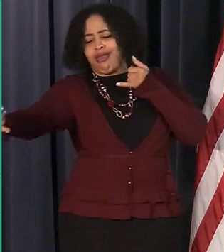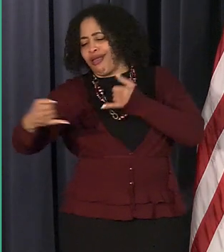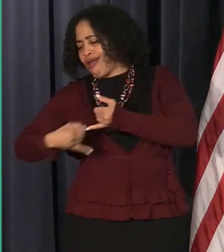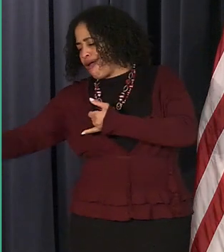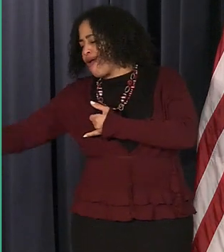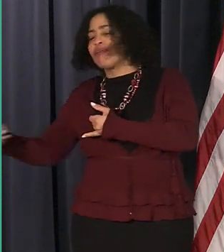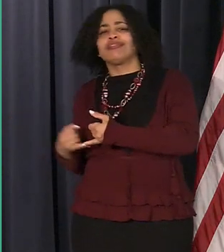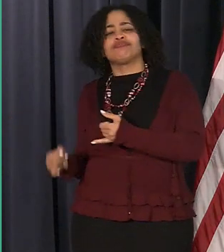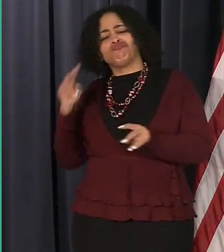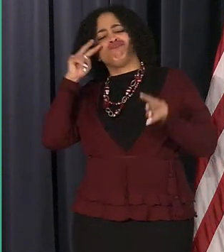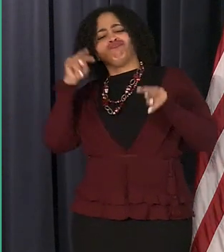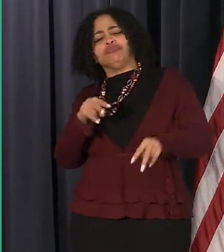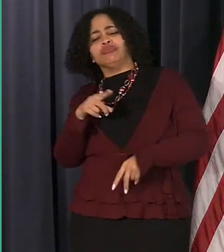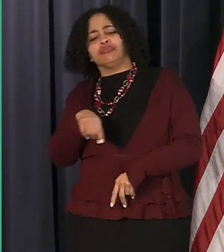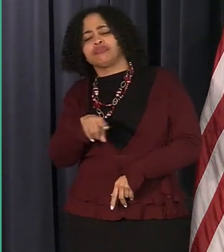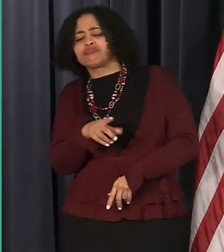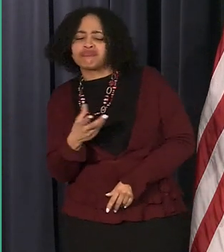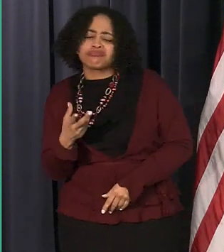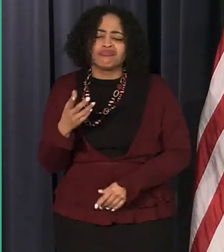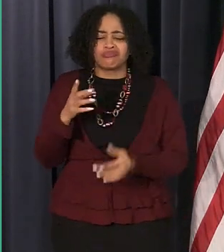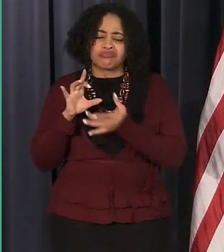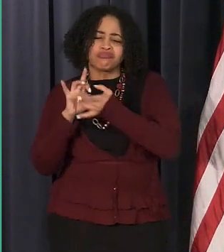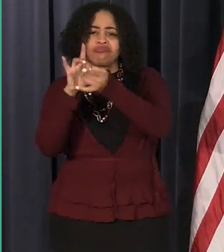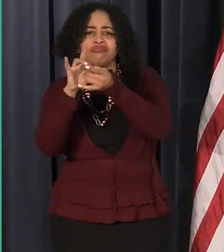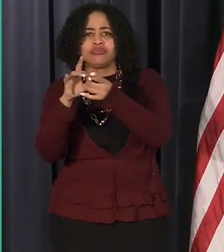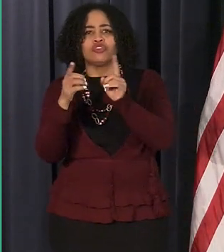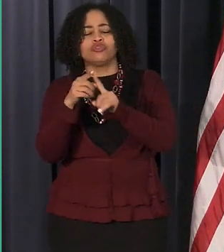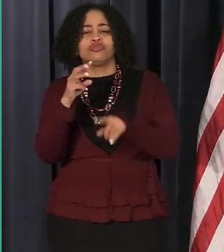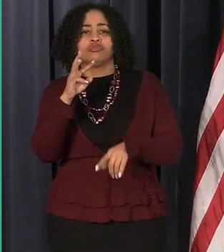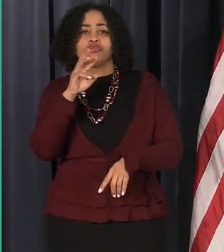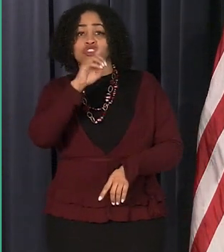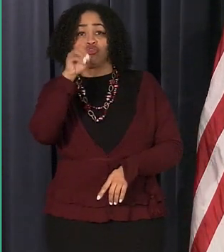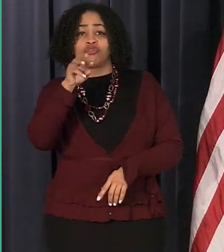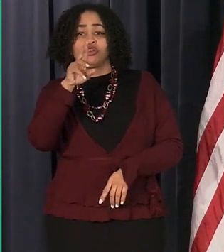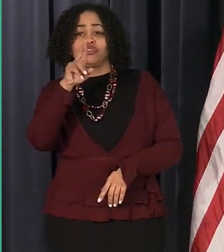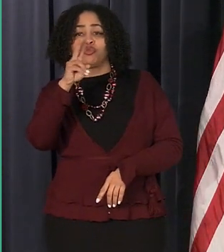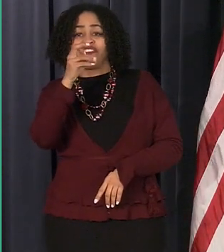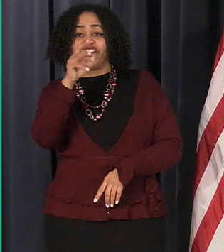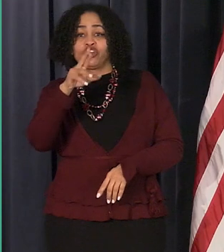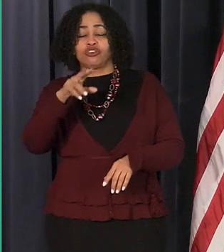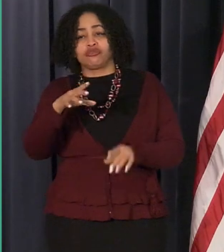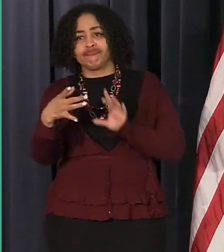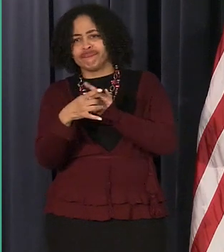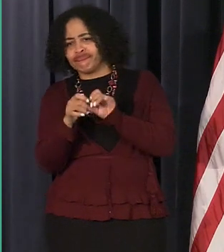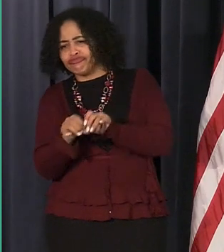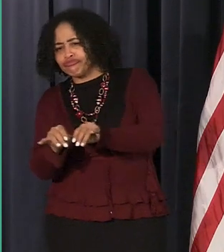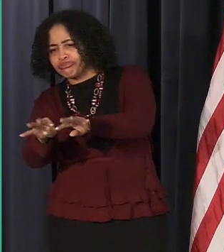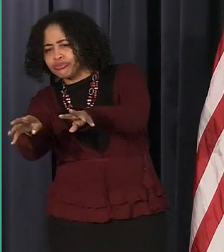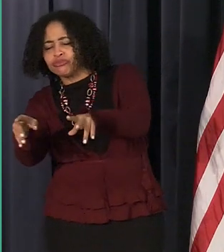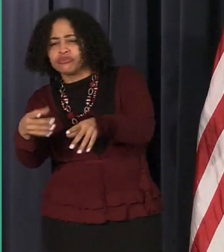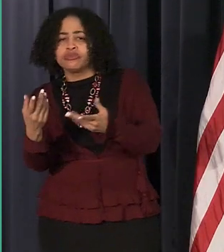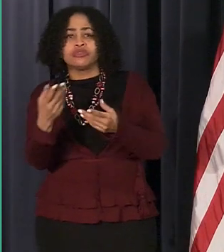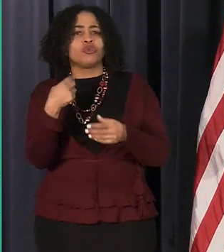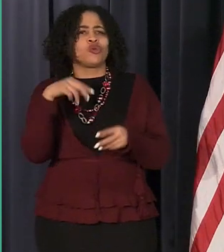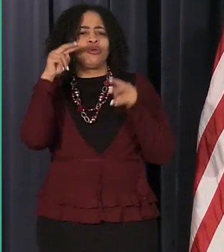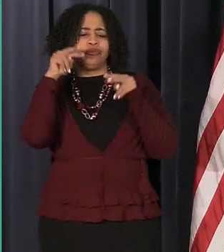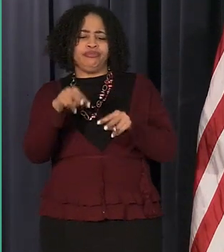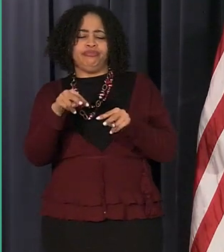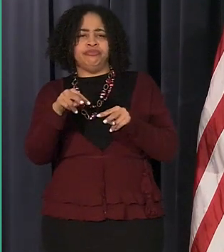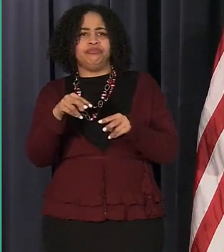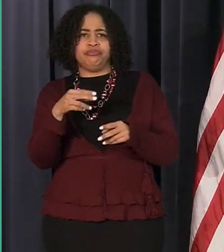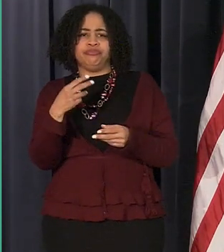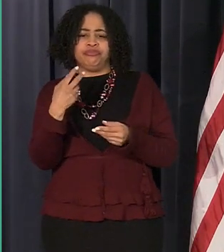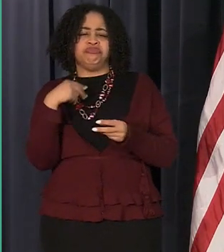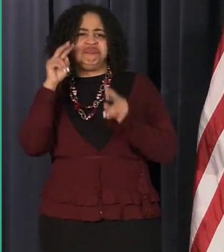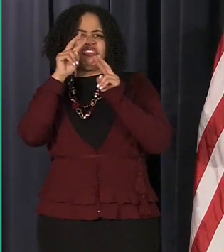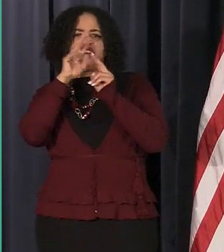looking at uh the the connection to the detroit river and so we are grateful for all of the work that's happening in jefferson chalmers